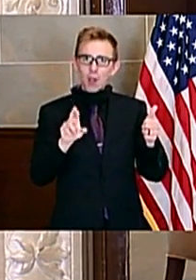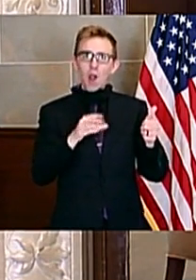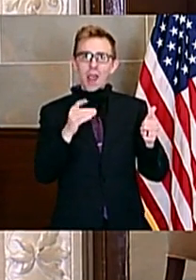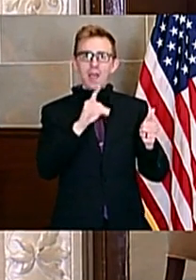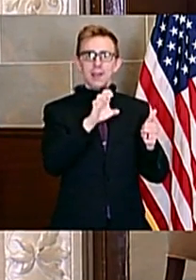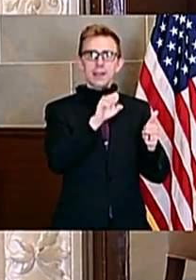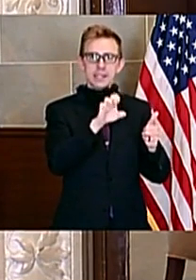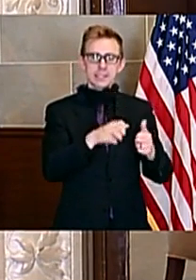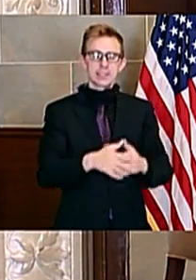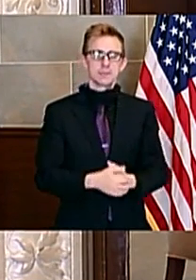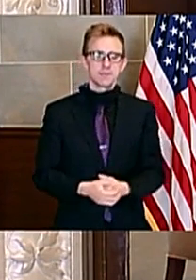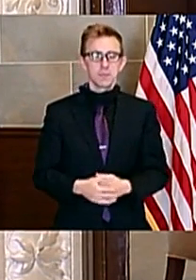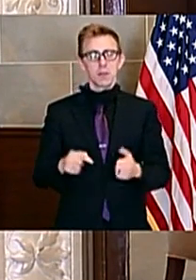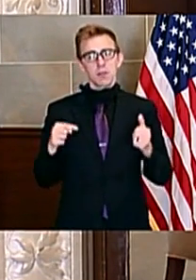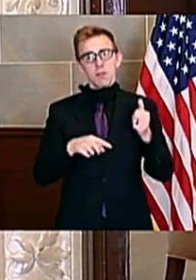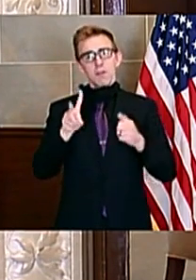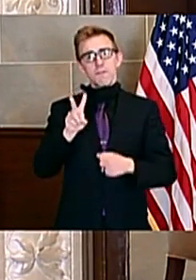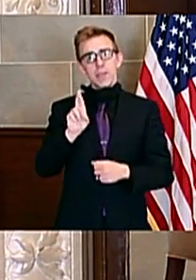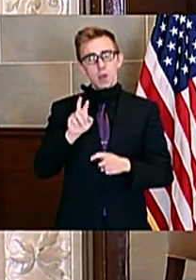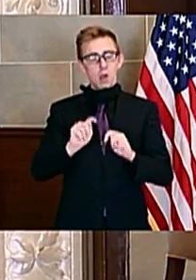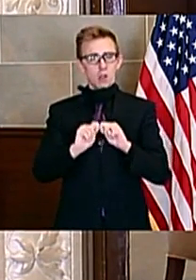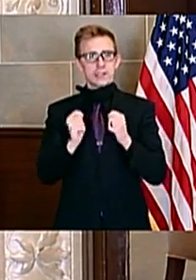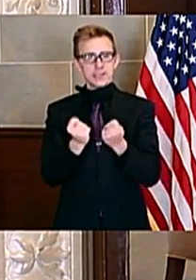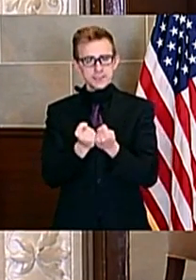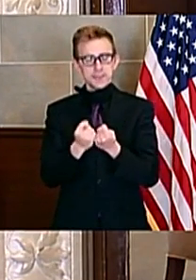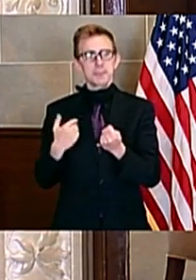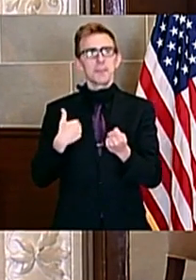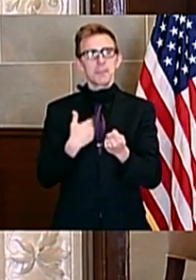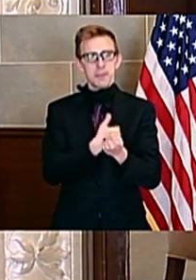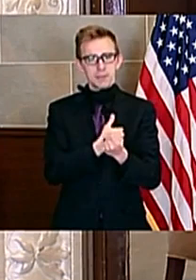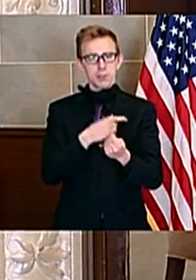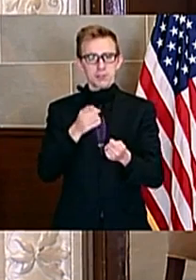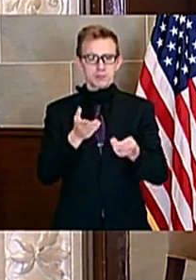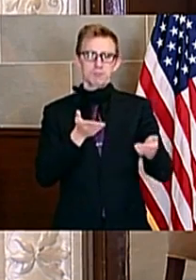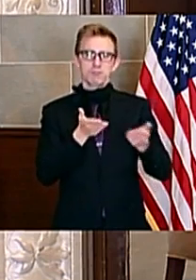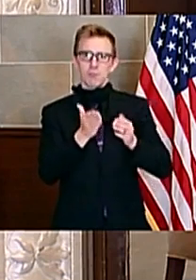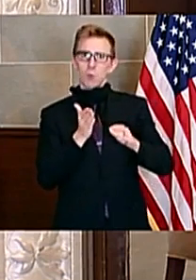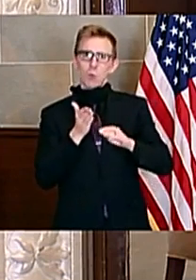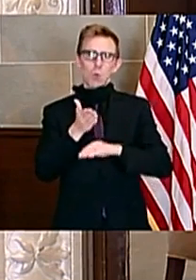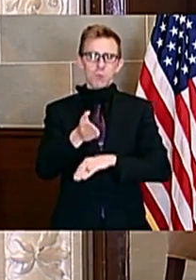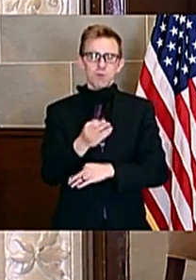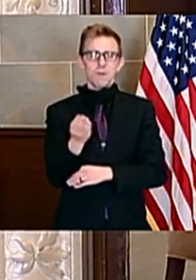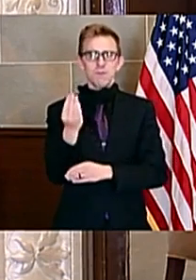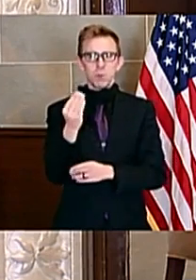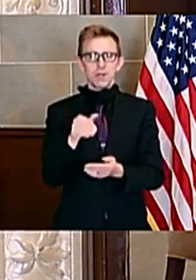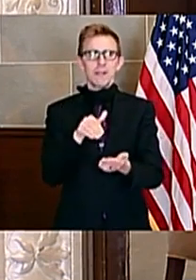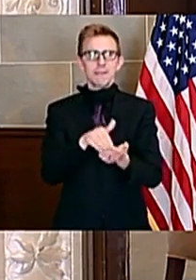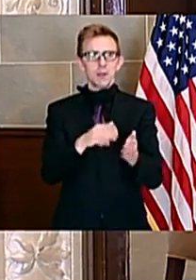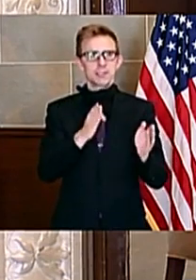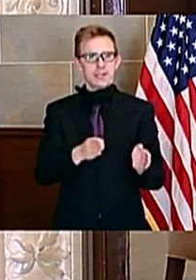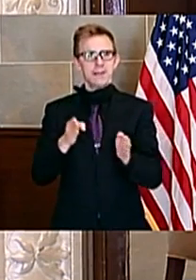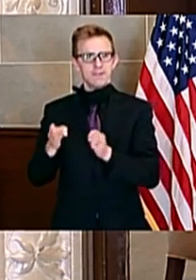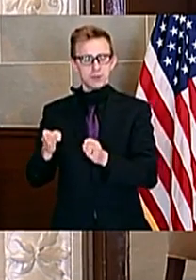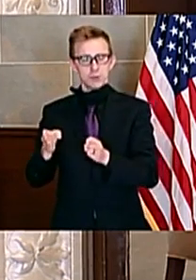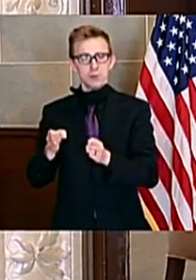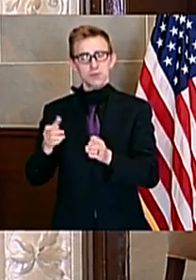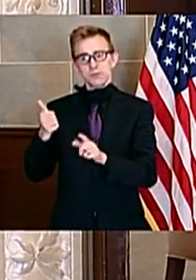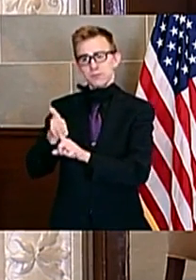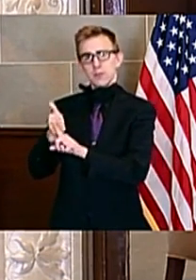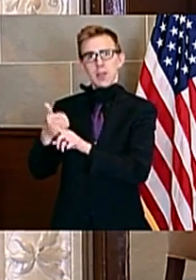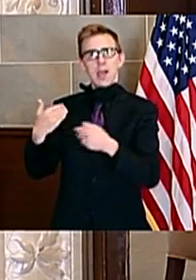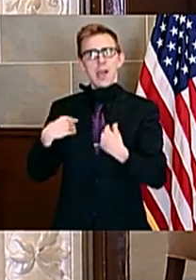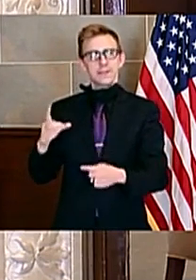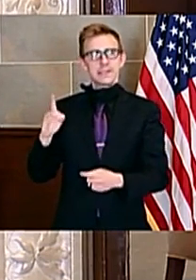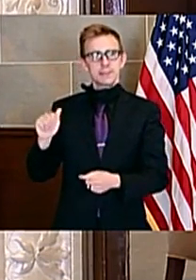vocational rehabilitation team members have served well over 14,000 individuals with disabilities